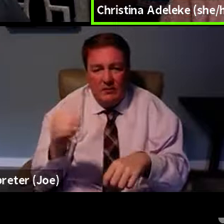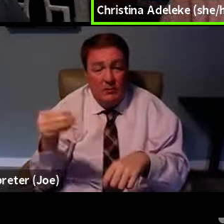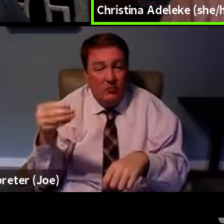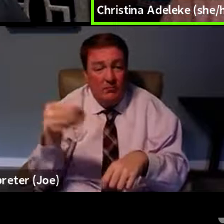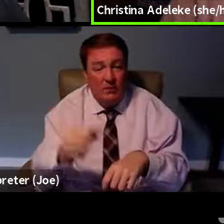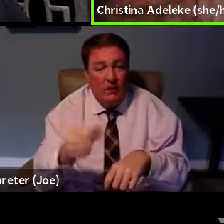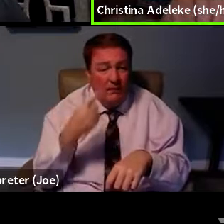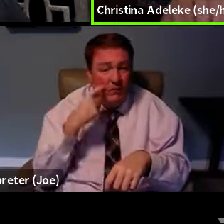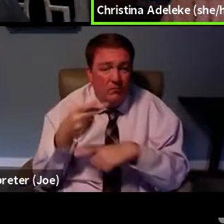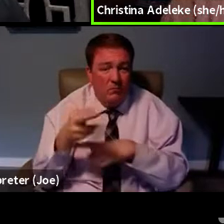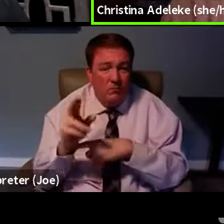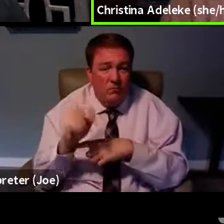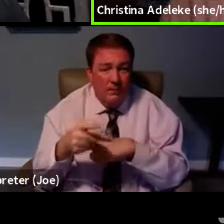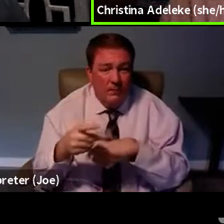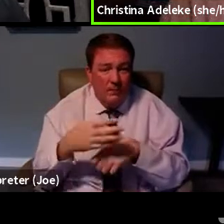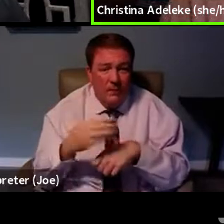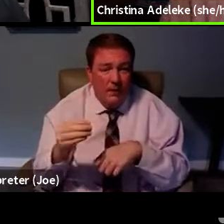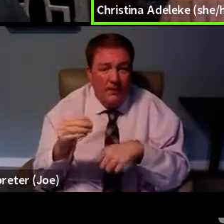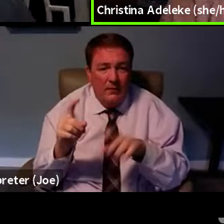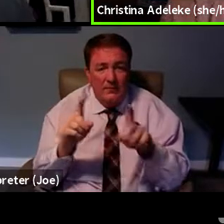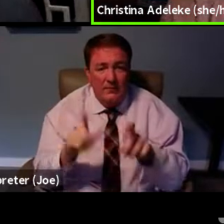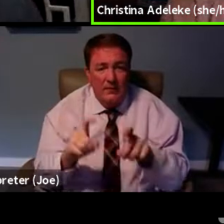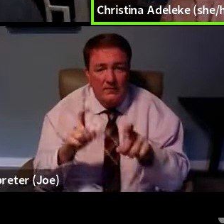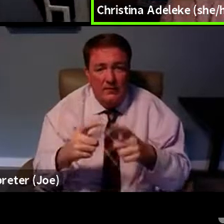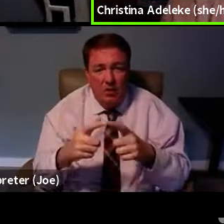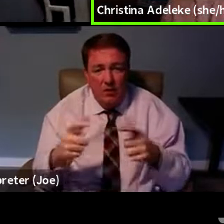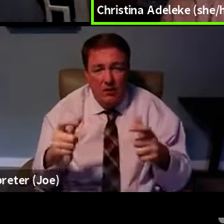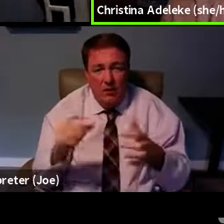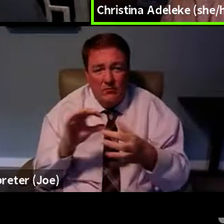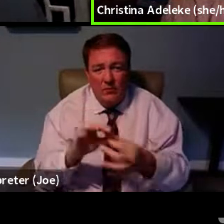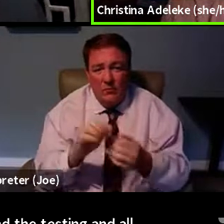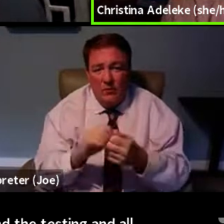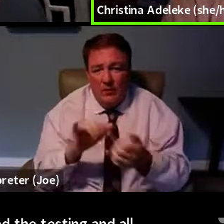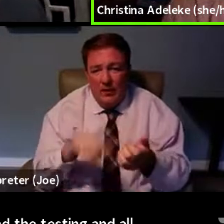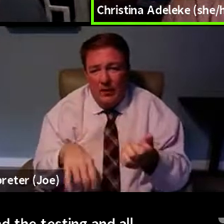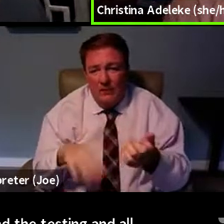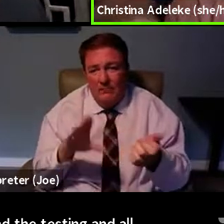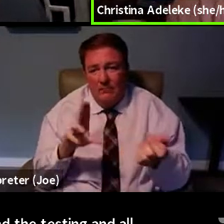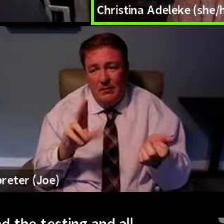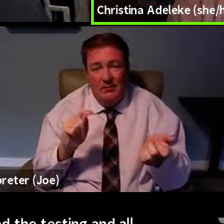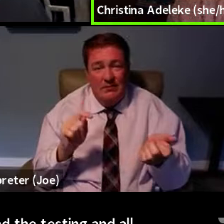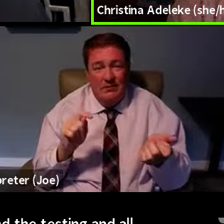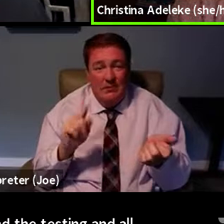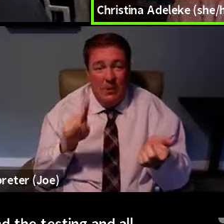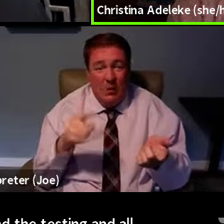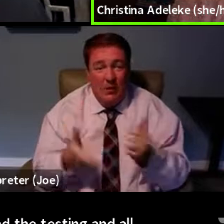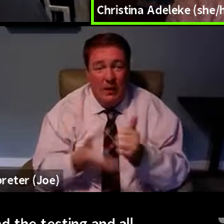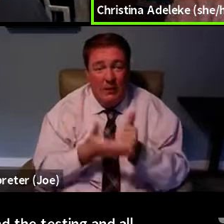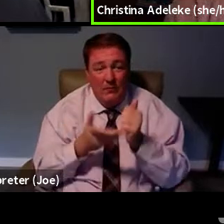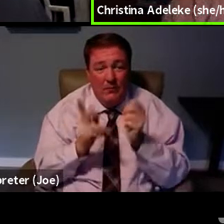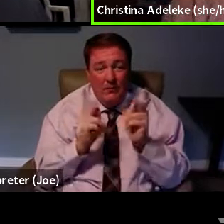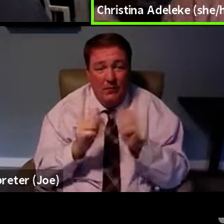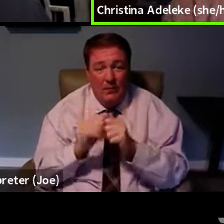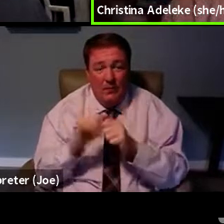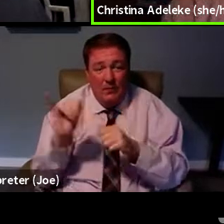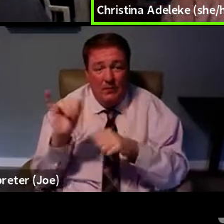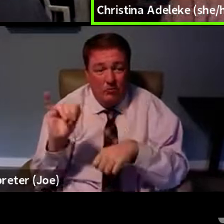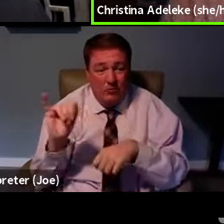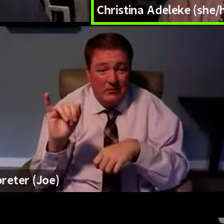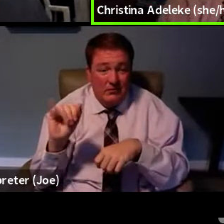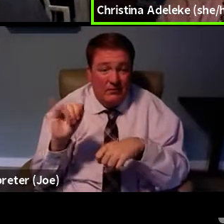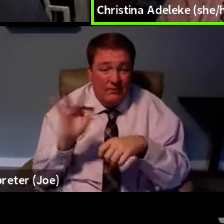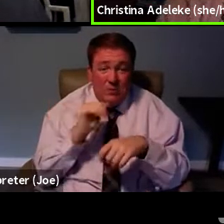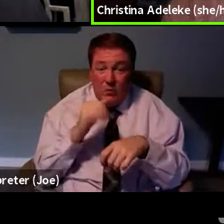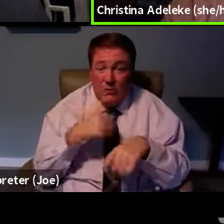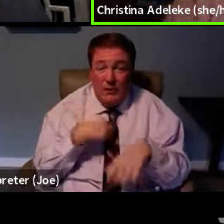PrEP and the testing and all that associated with that. But that only helps folks if they have insurance, you know, for folks who